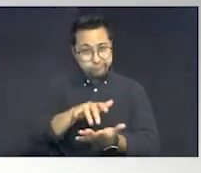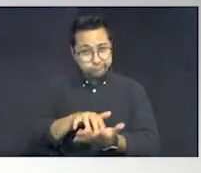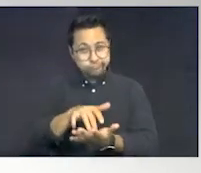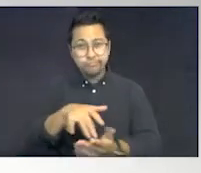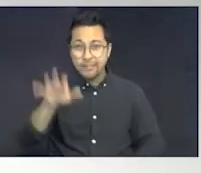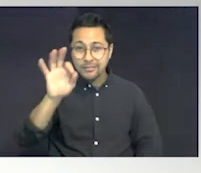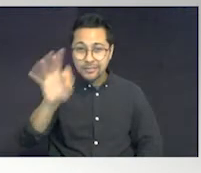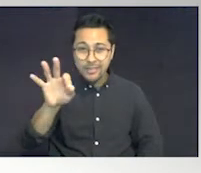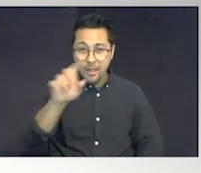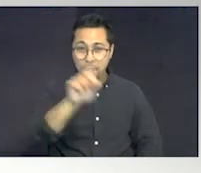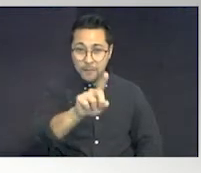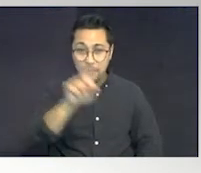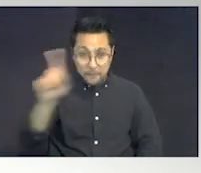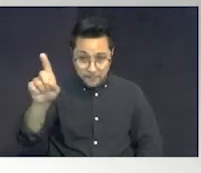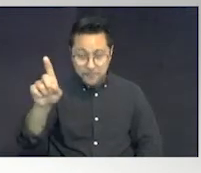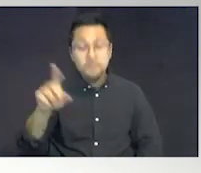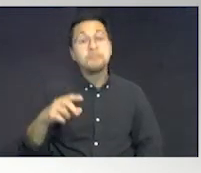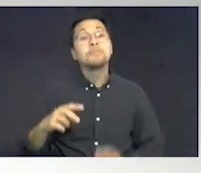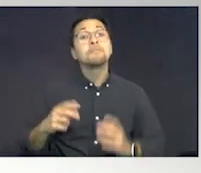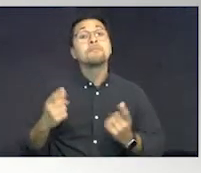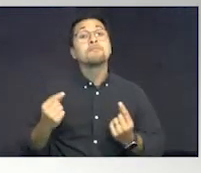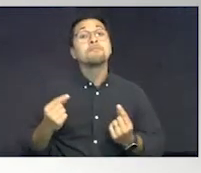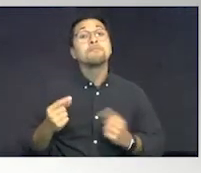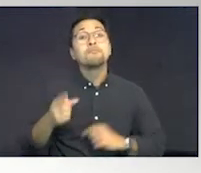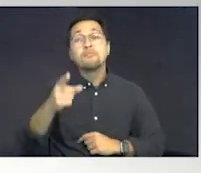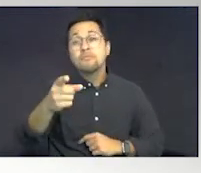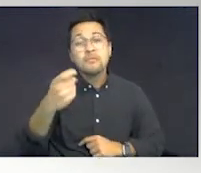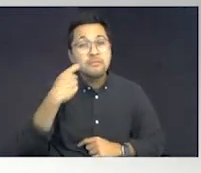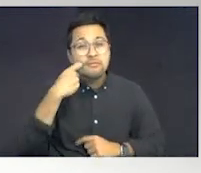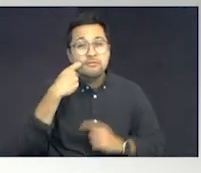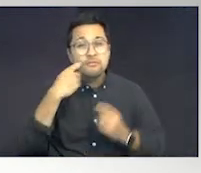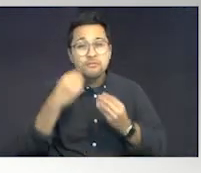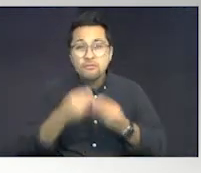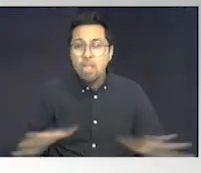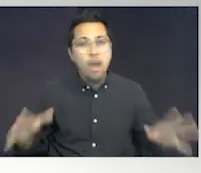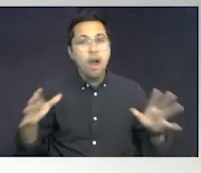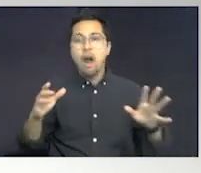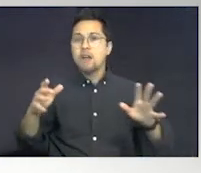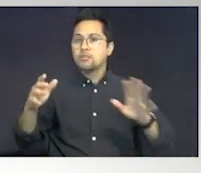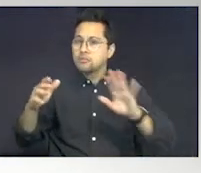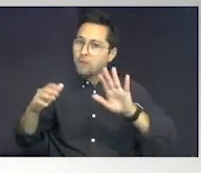-1, you have lost all control.